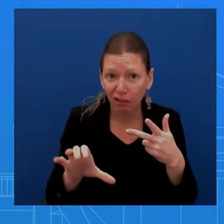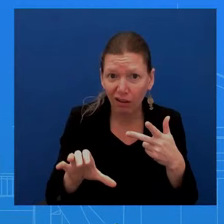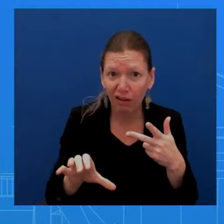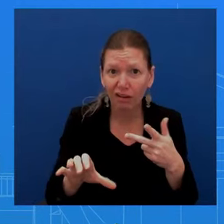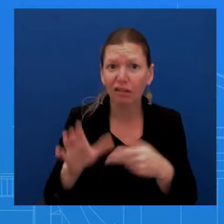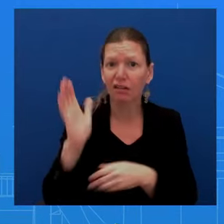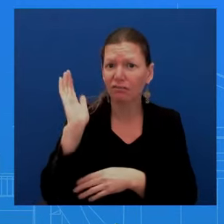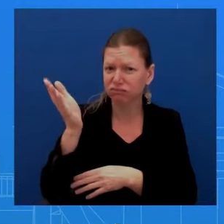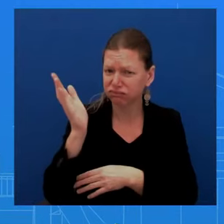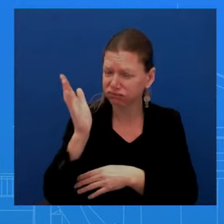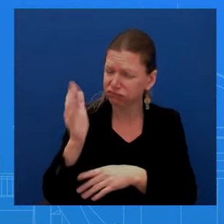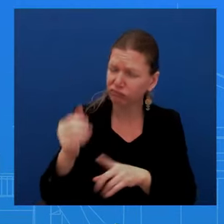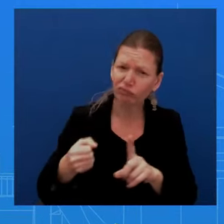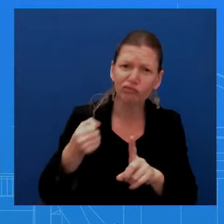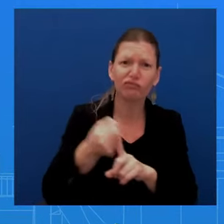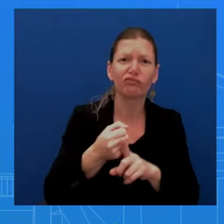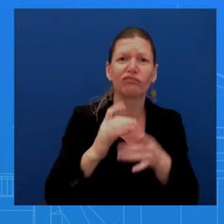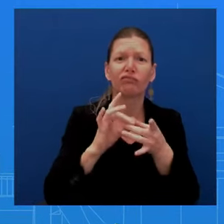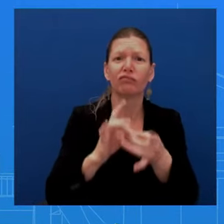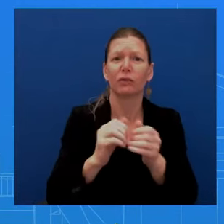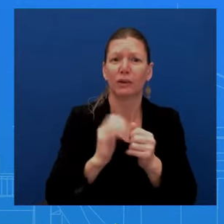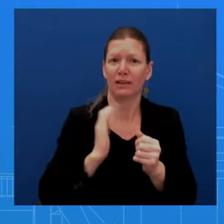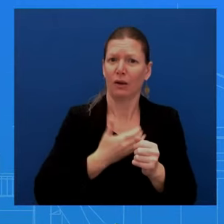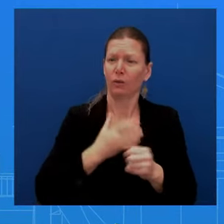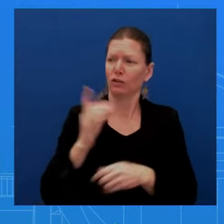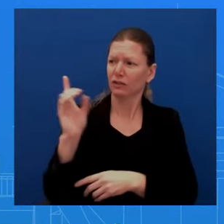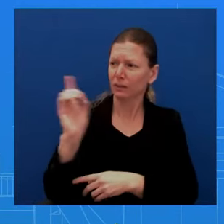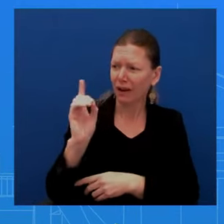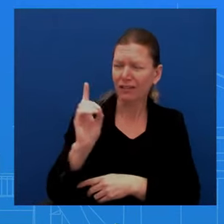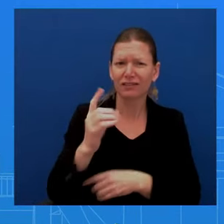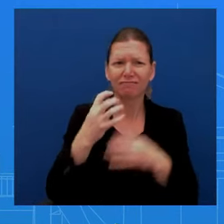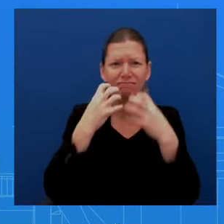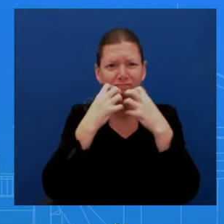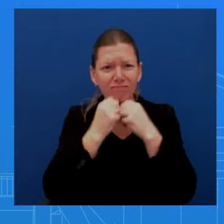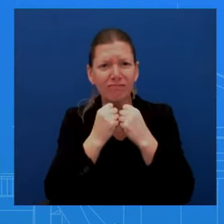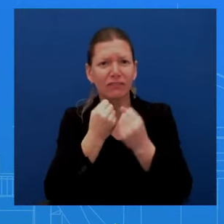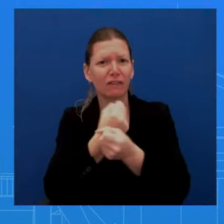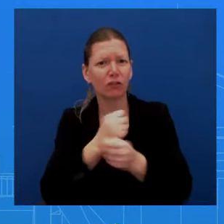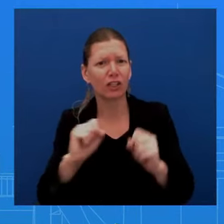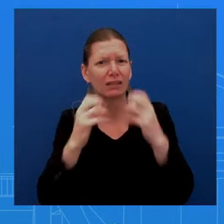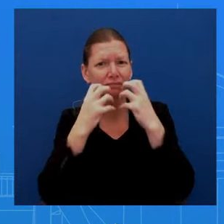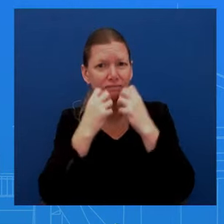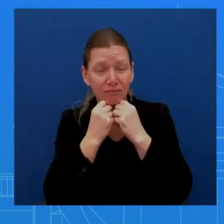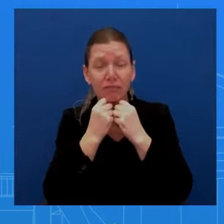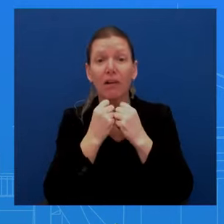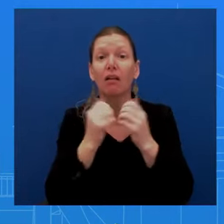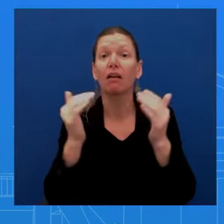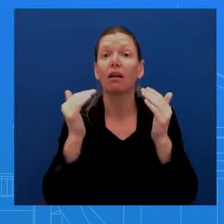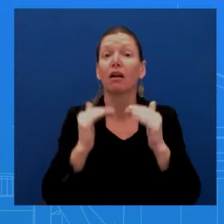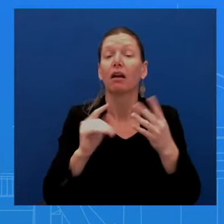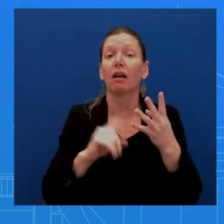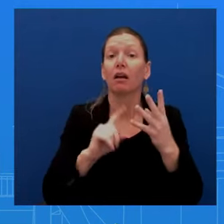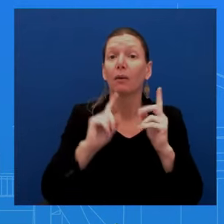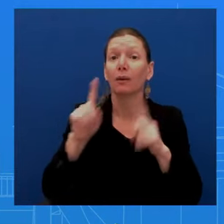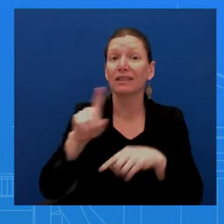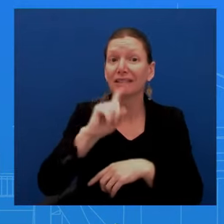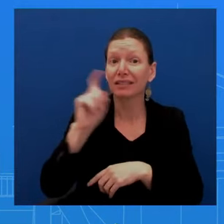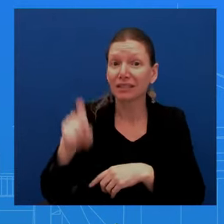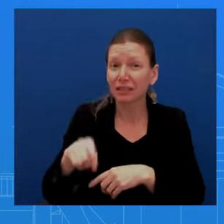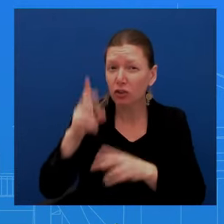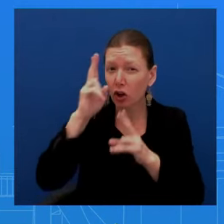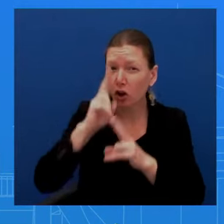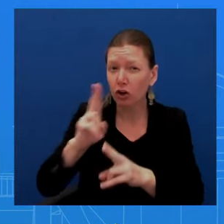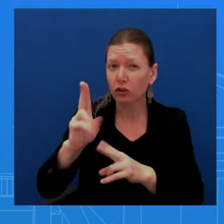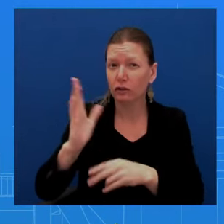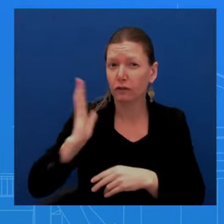our freedoms. And then he went to Texas, uh, to honor a, uh, former, uh, congresswoman, Evie Jay, who recently passed